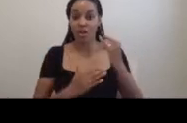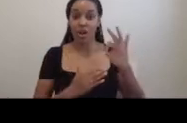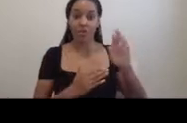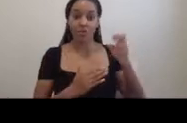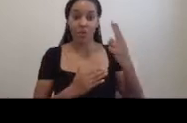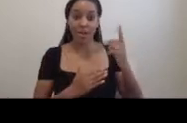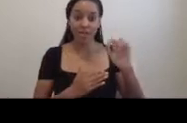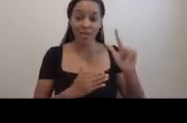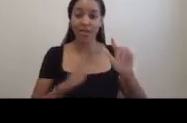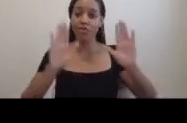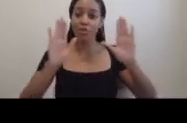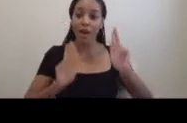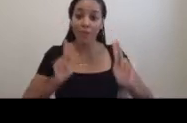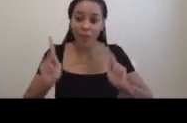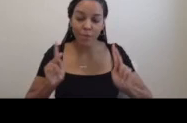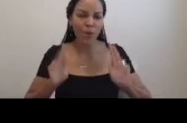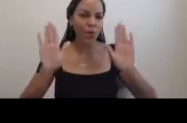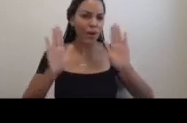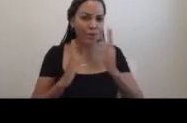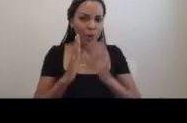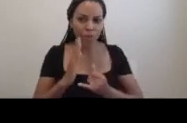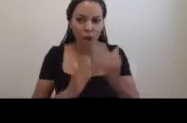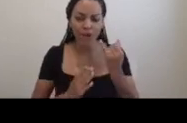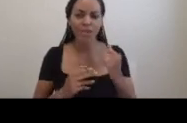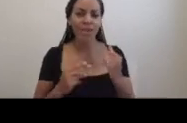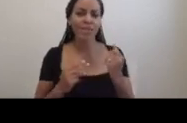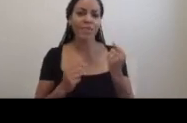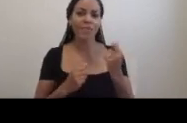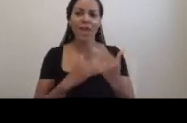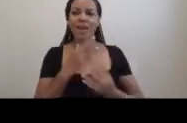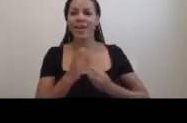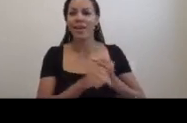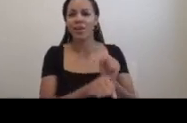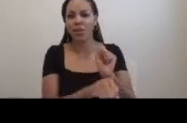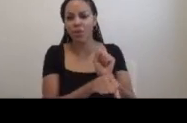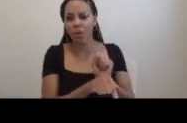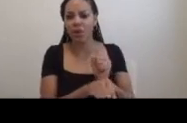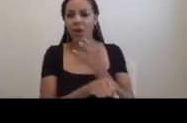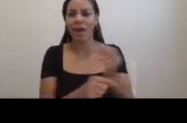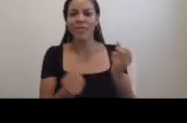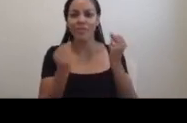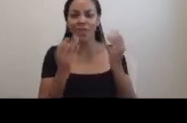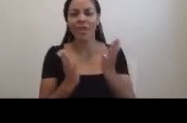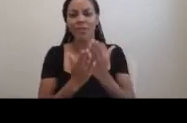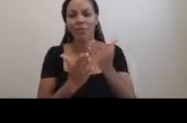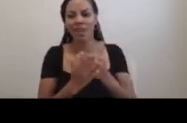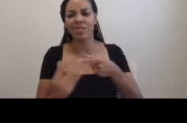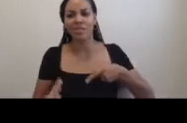people, wonderful projects, decades of work, and many budget problems.